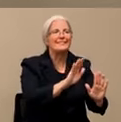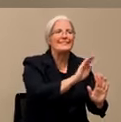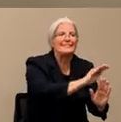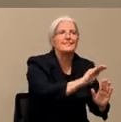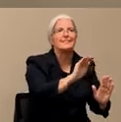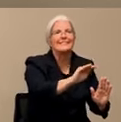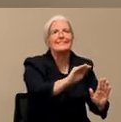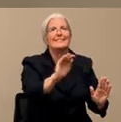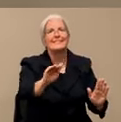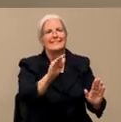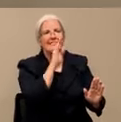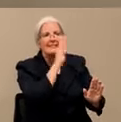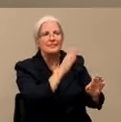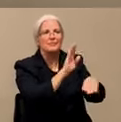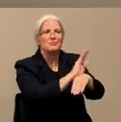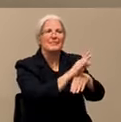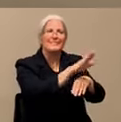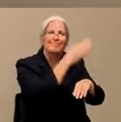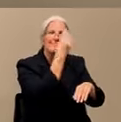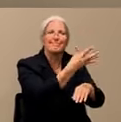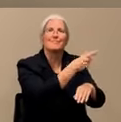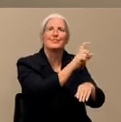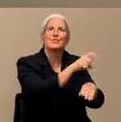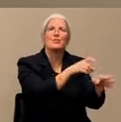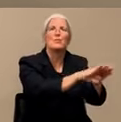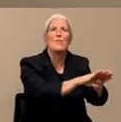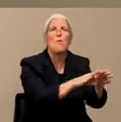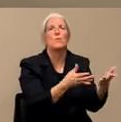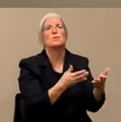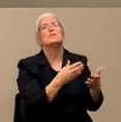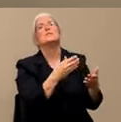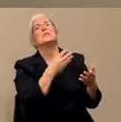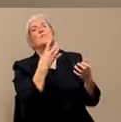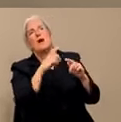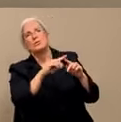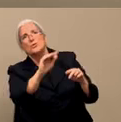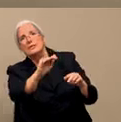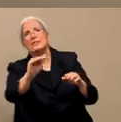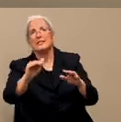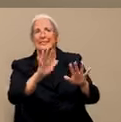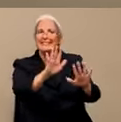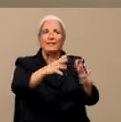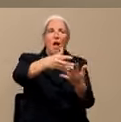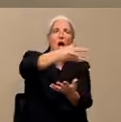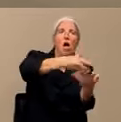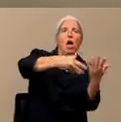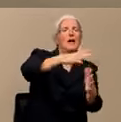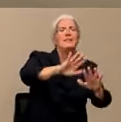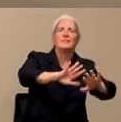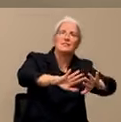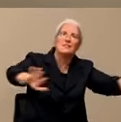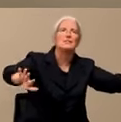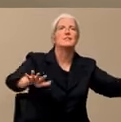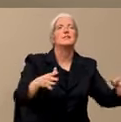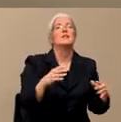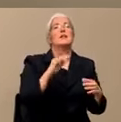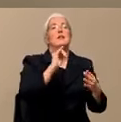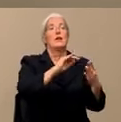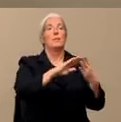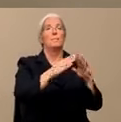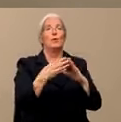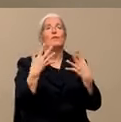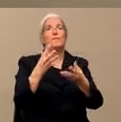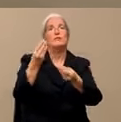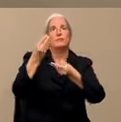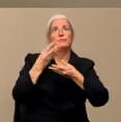specifically those that you all, that members of our community have reported to us. And we have an email that we've